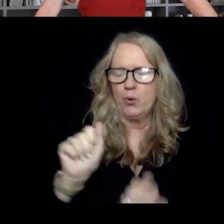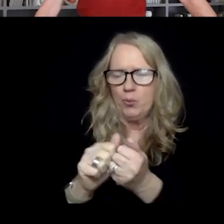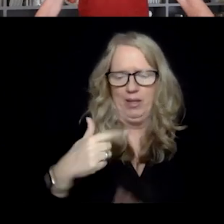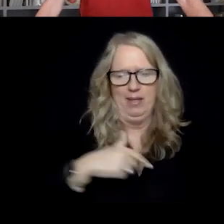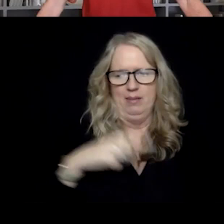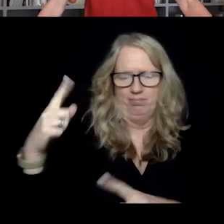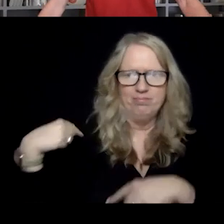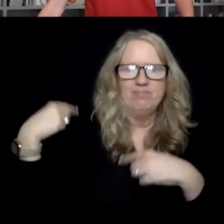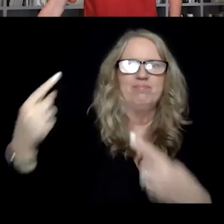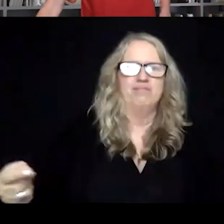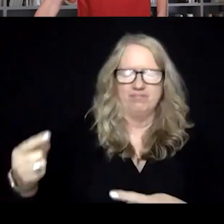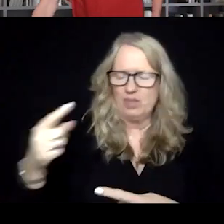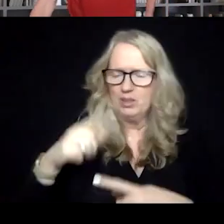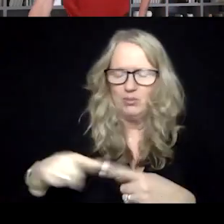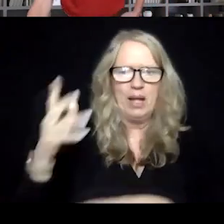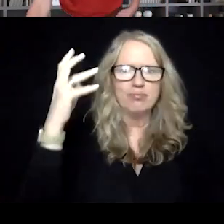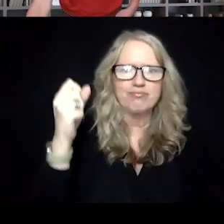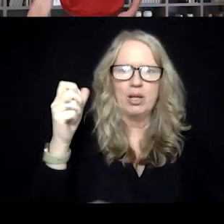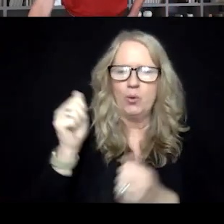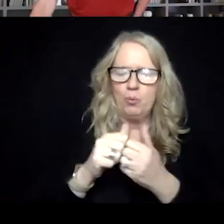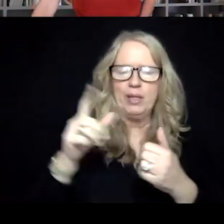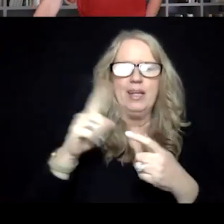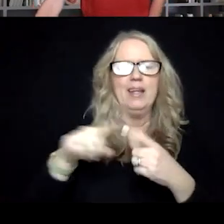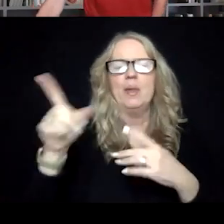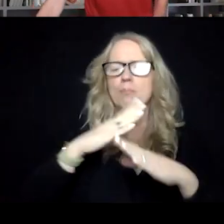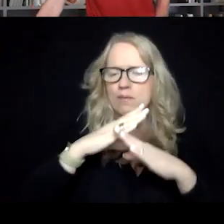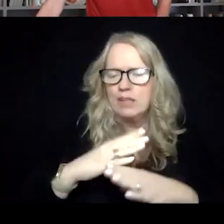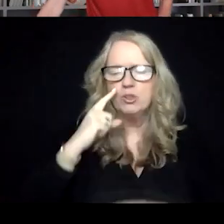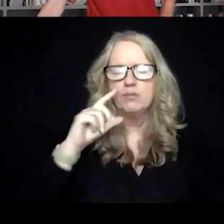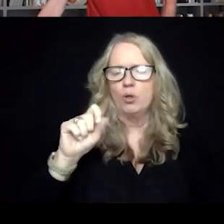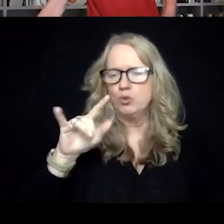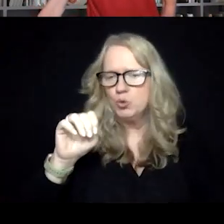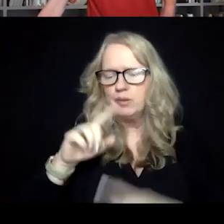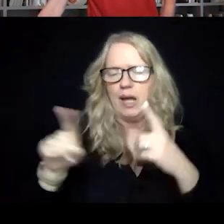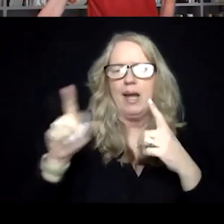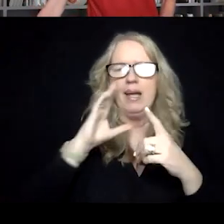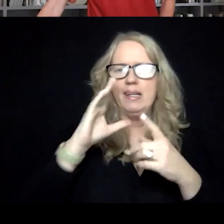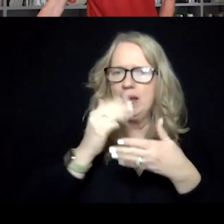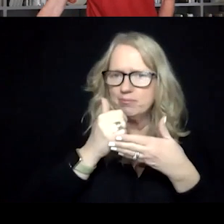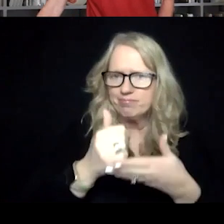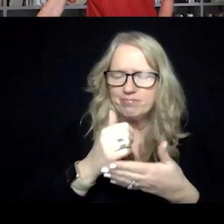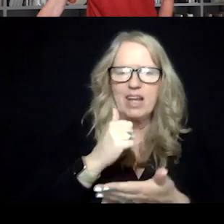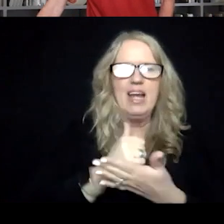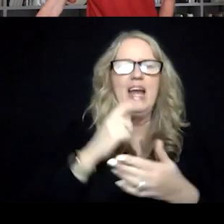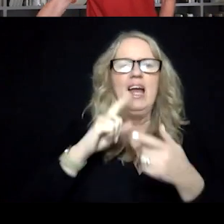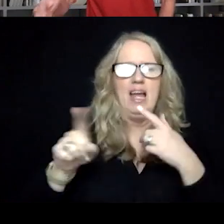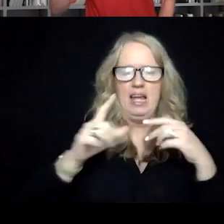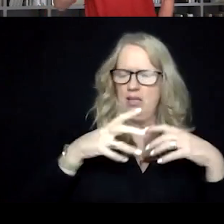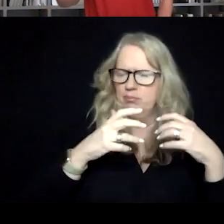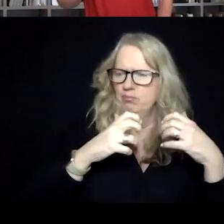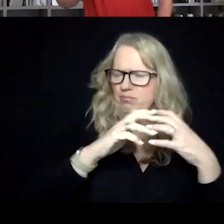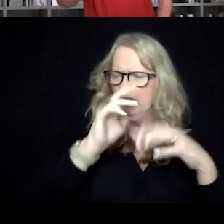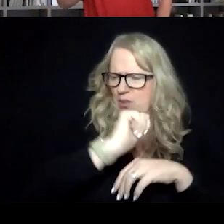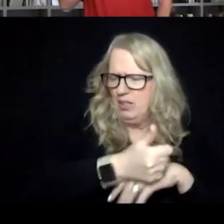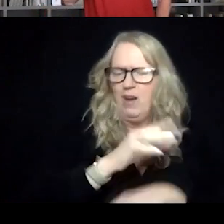-standing champions in the space of suicide prevention and crisis intervention, Jen Founding Forefront, I